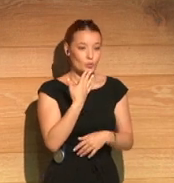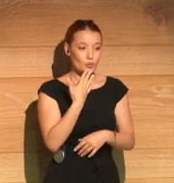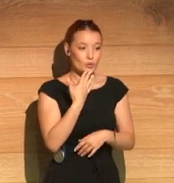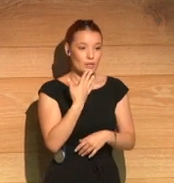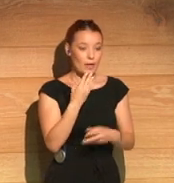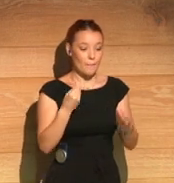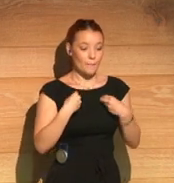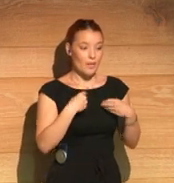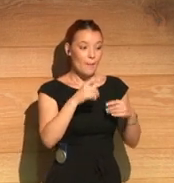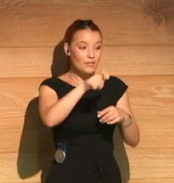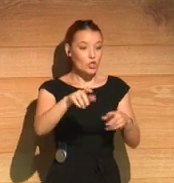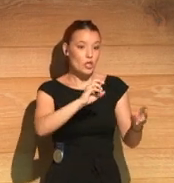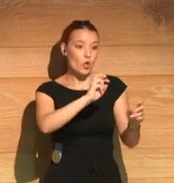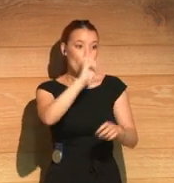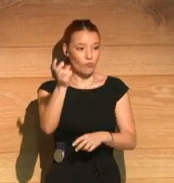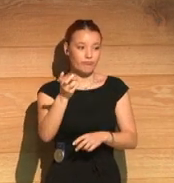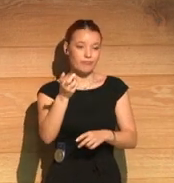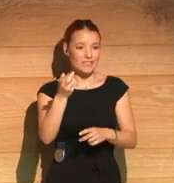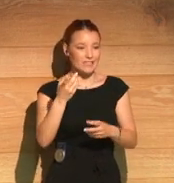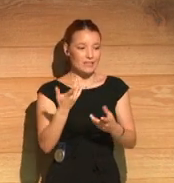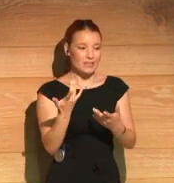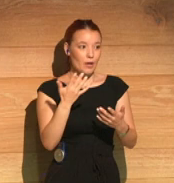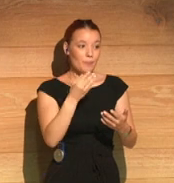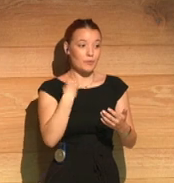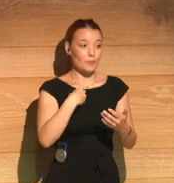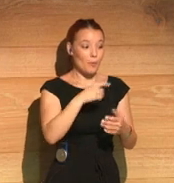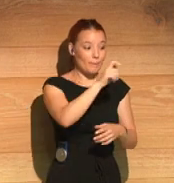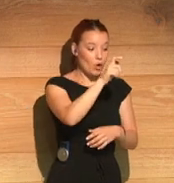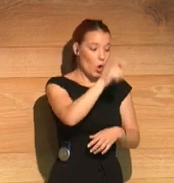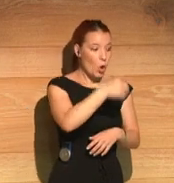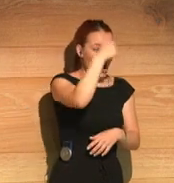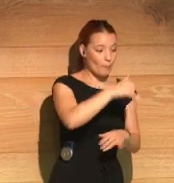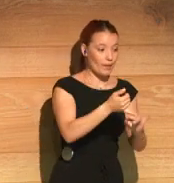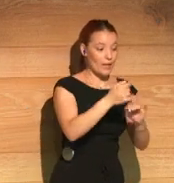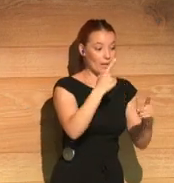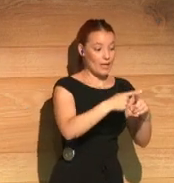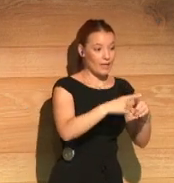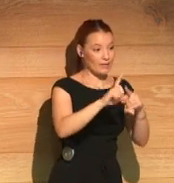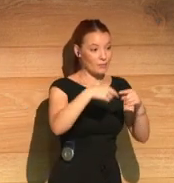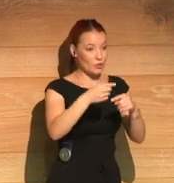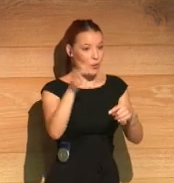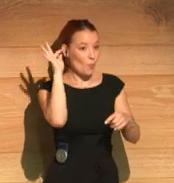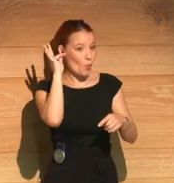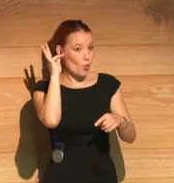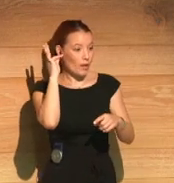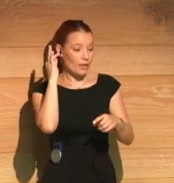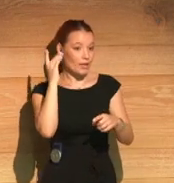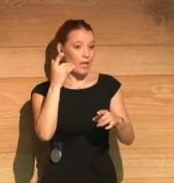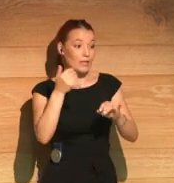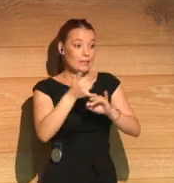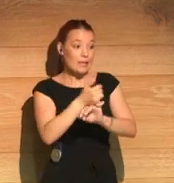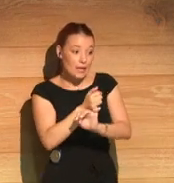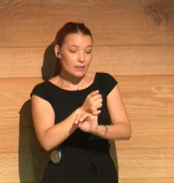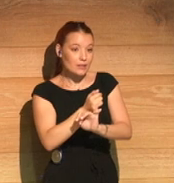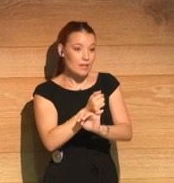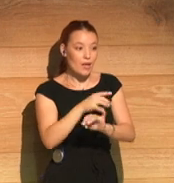a straight woman, like she didn't ask for any of that. And while it was difficult, like, you know, Cyril makes this mistake in the book as well.